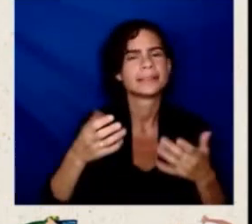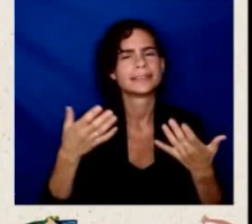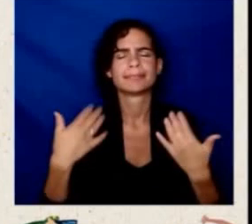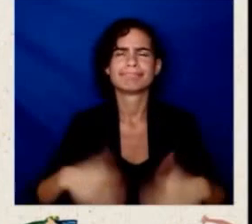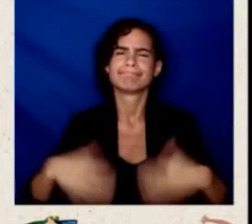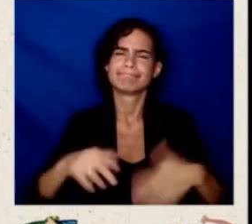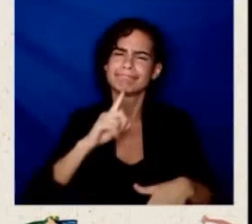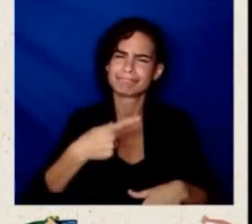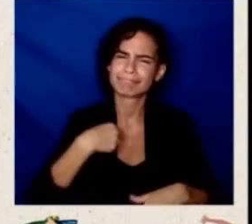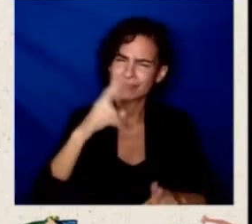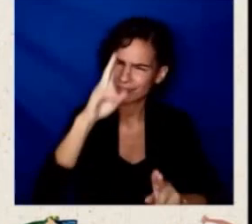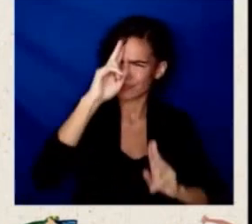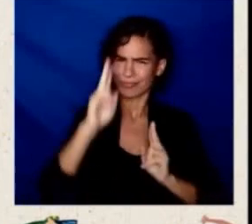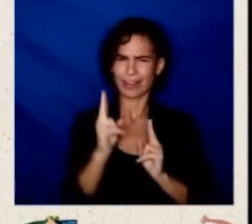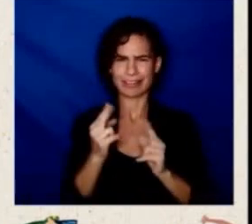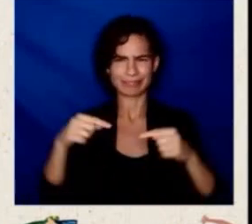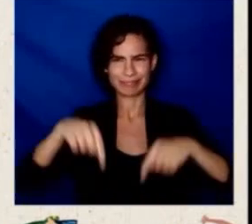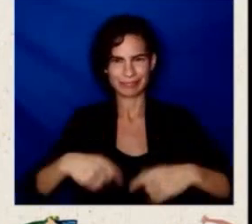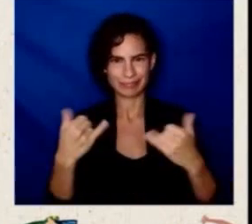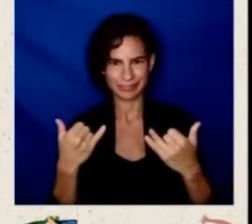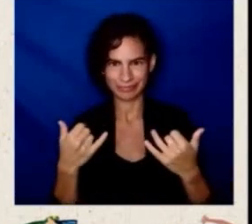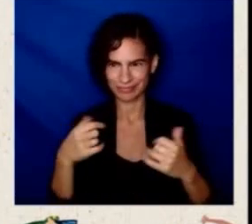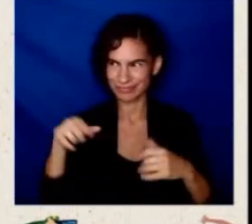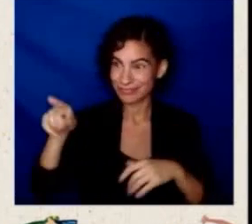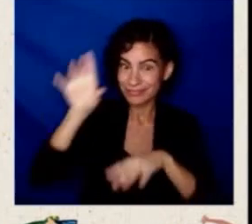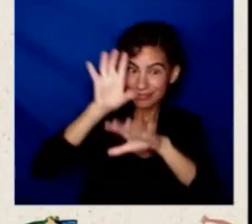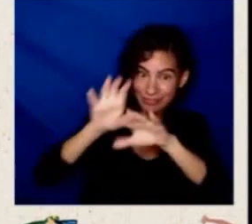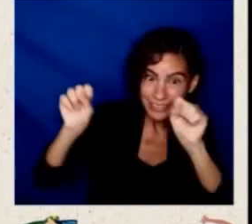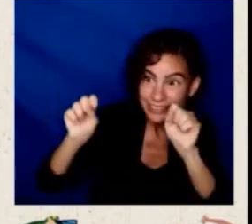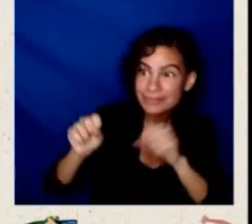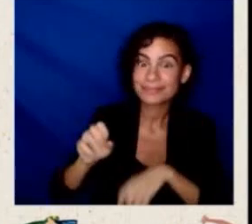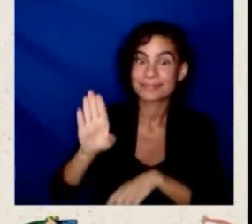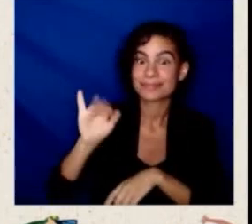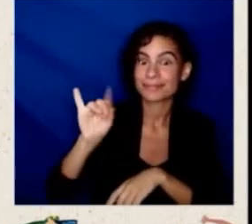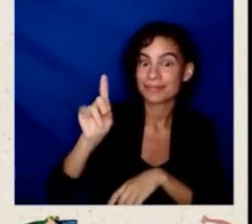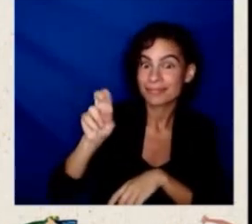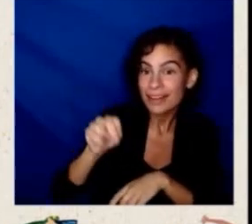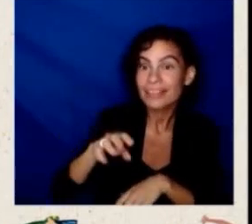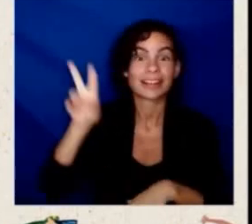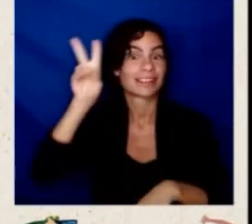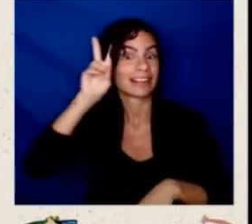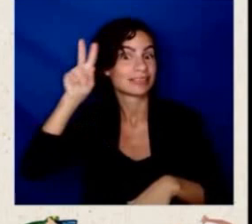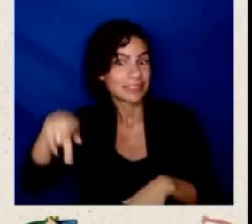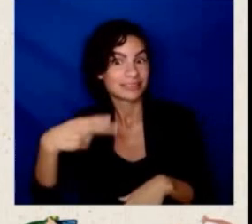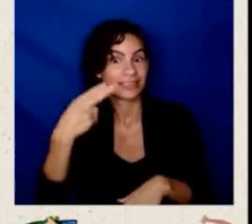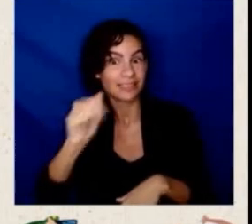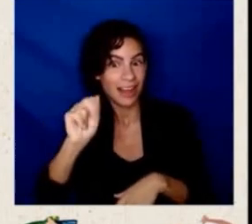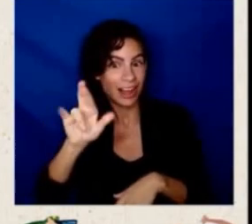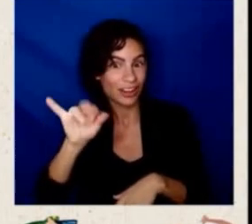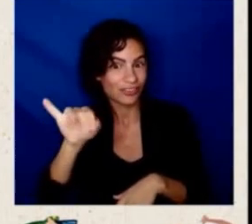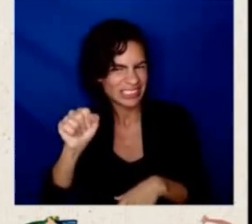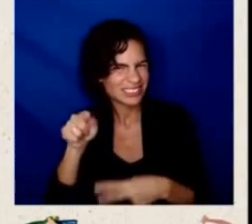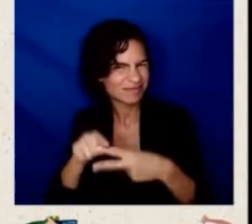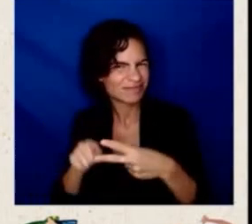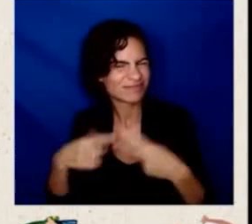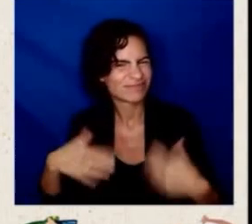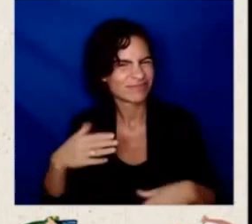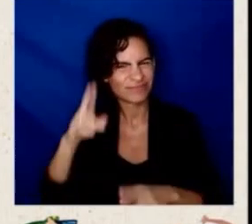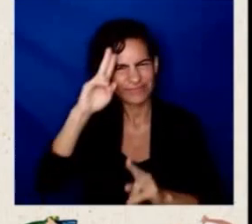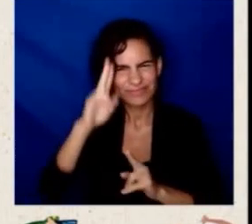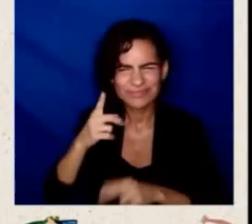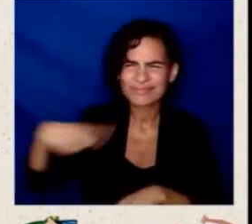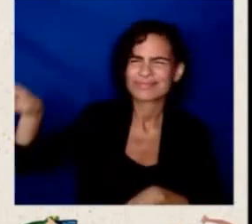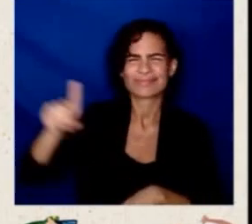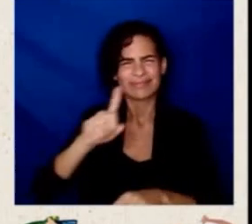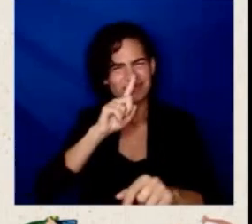this administration with President Biden and Vice President Harris's commitment to small business and opportunity and really helping us all achieve